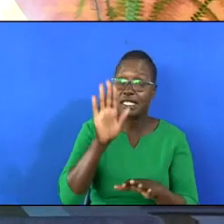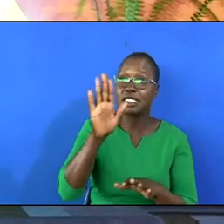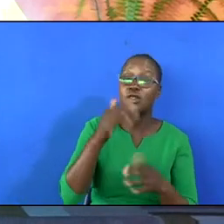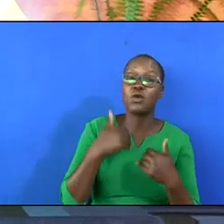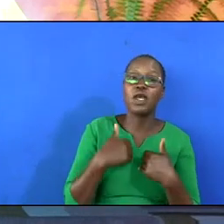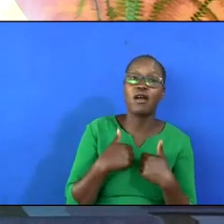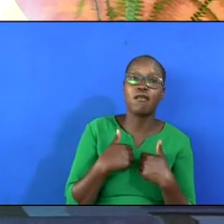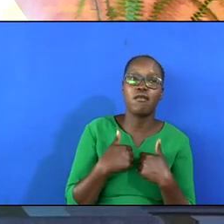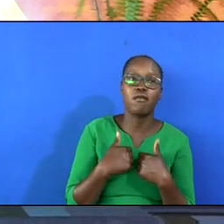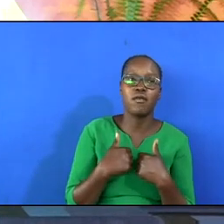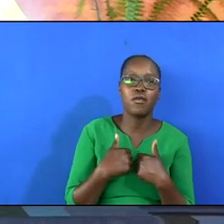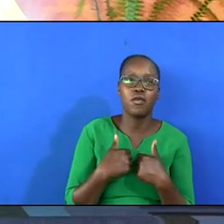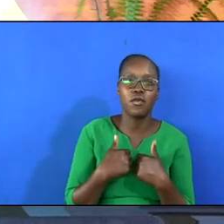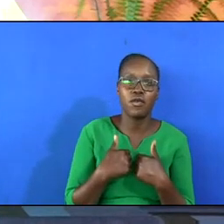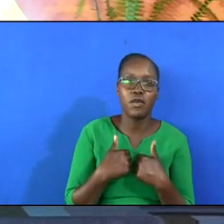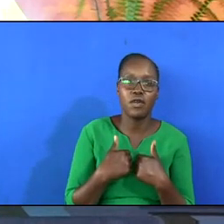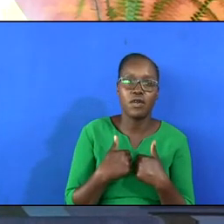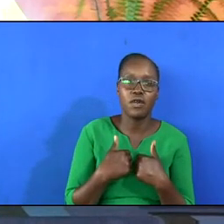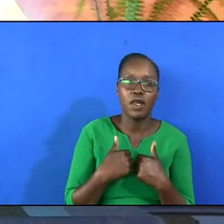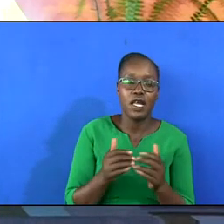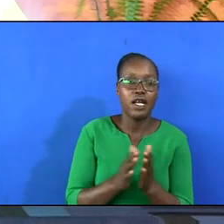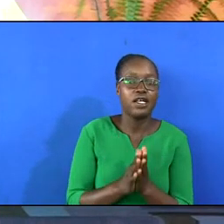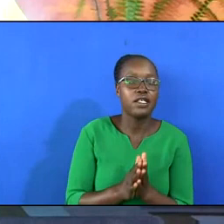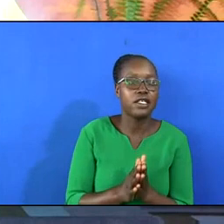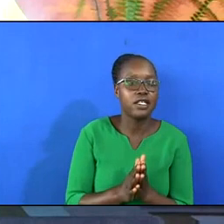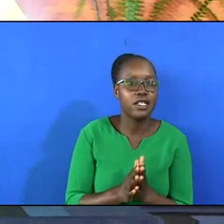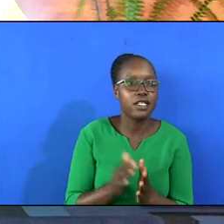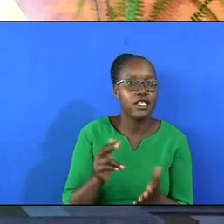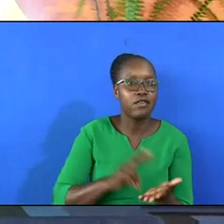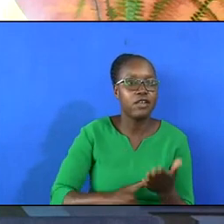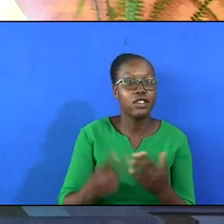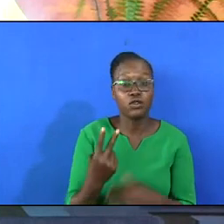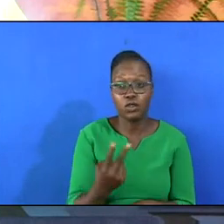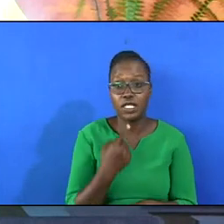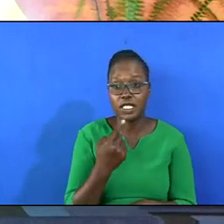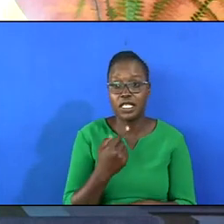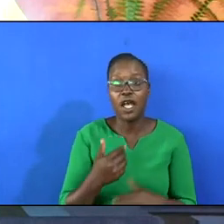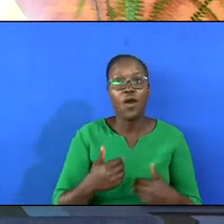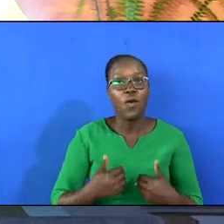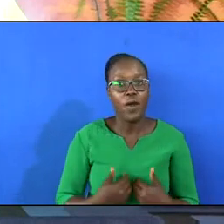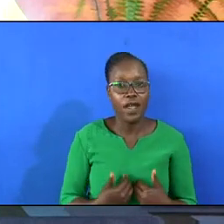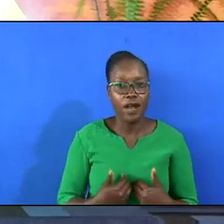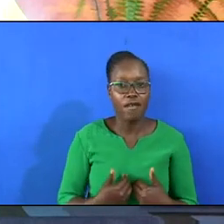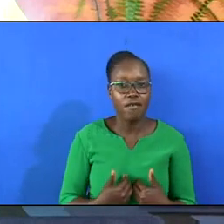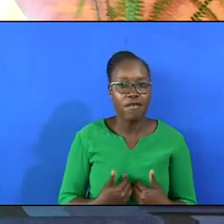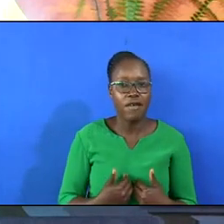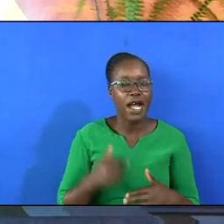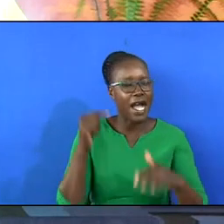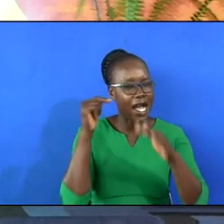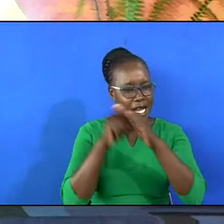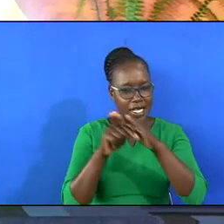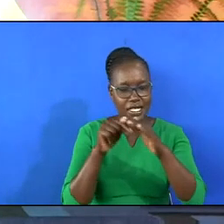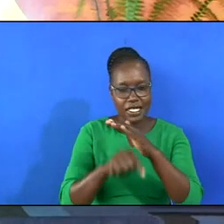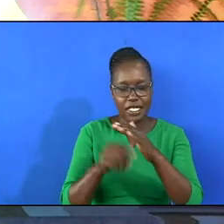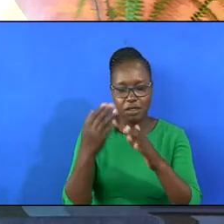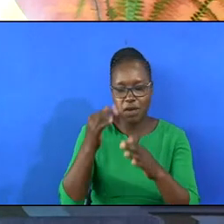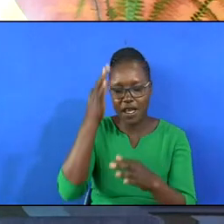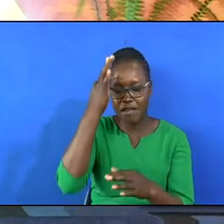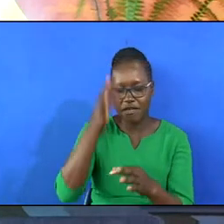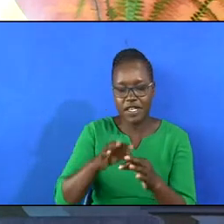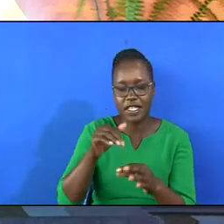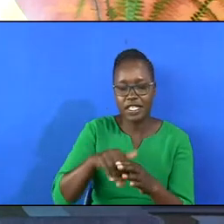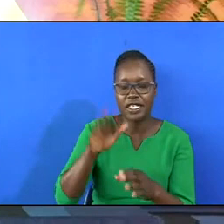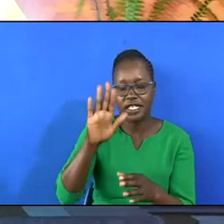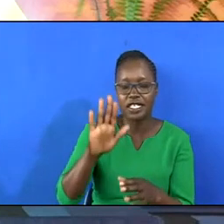we have. He says in verse 2. We have access by faith